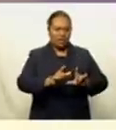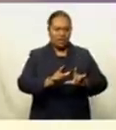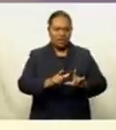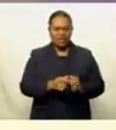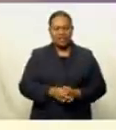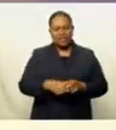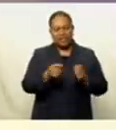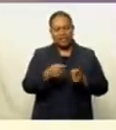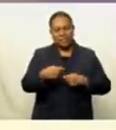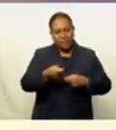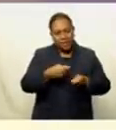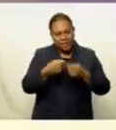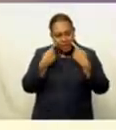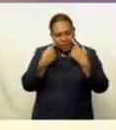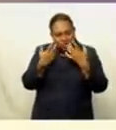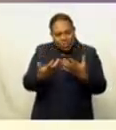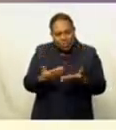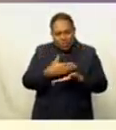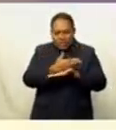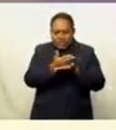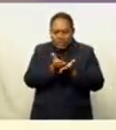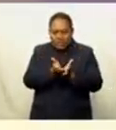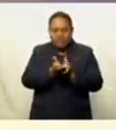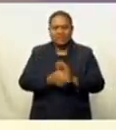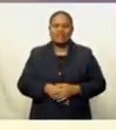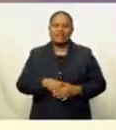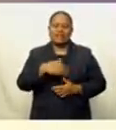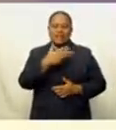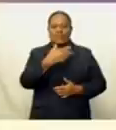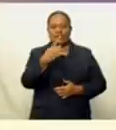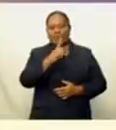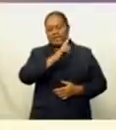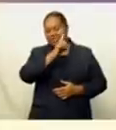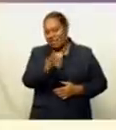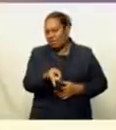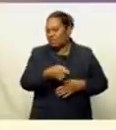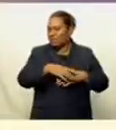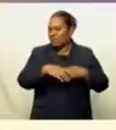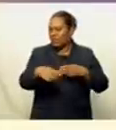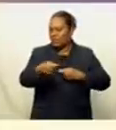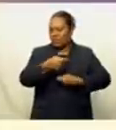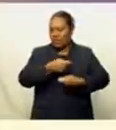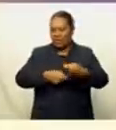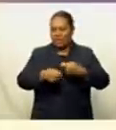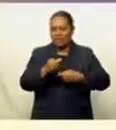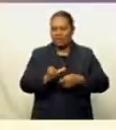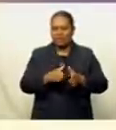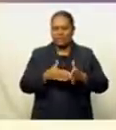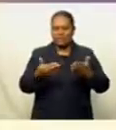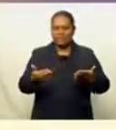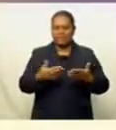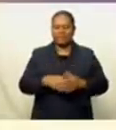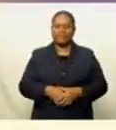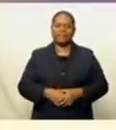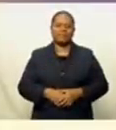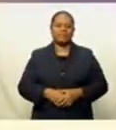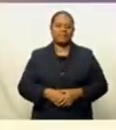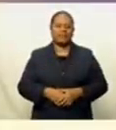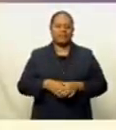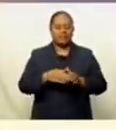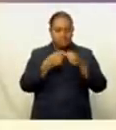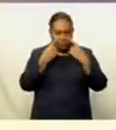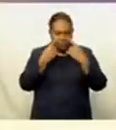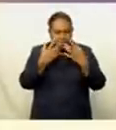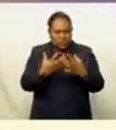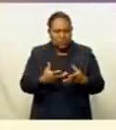Close to 118,000 shares valued at around $91,000 were traded in 27 transactions last week. Following these